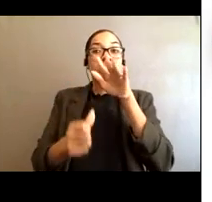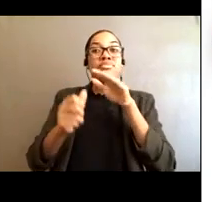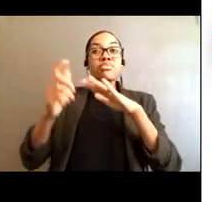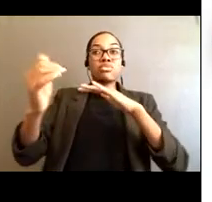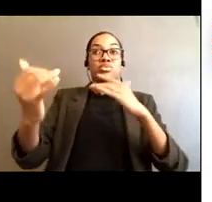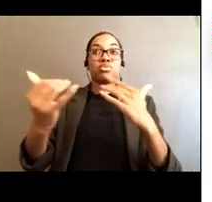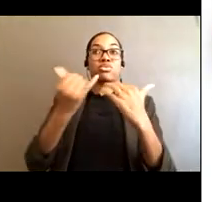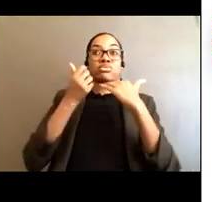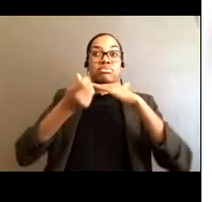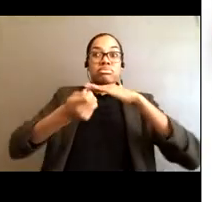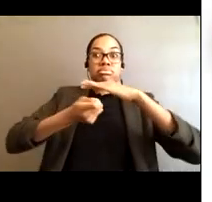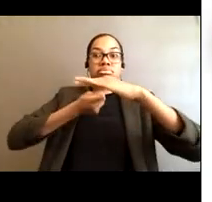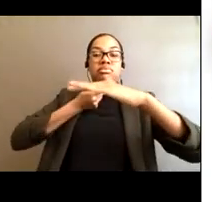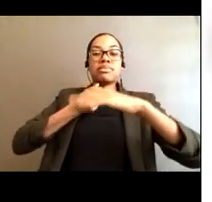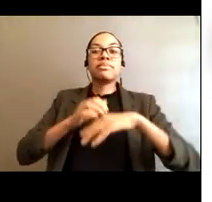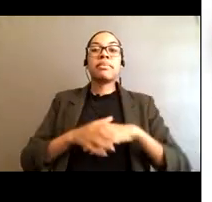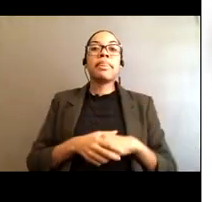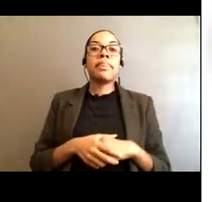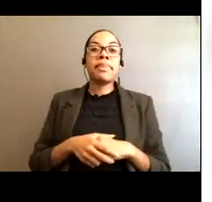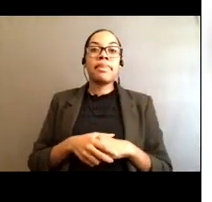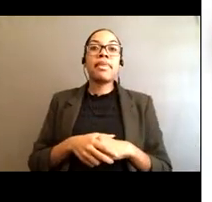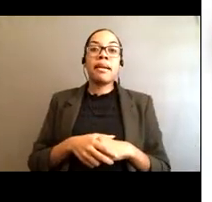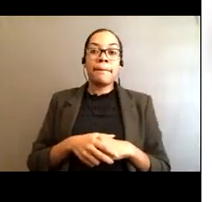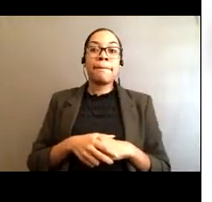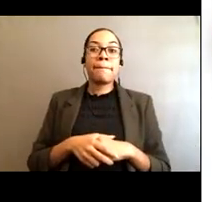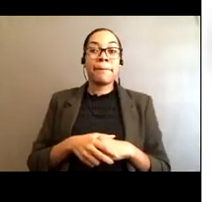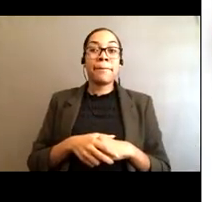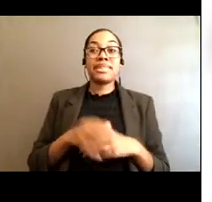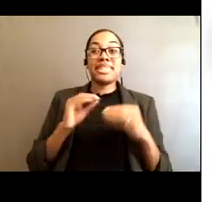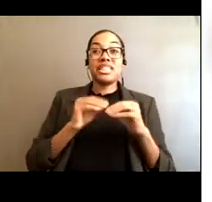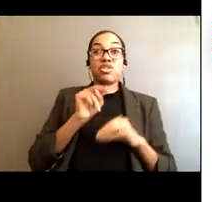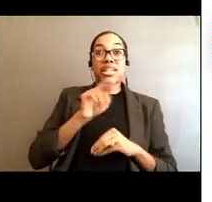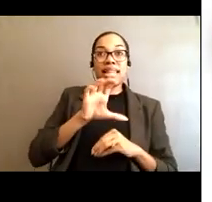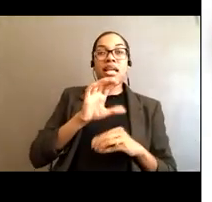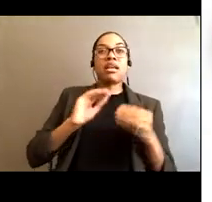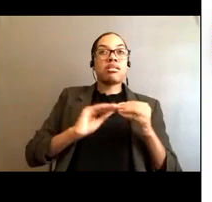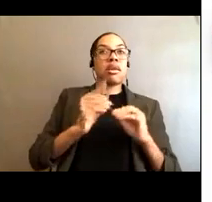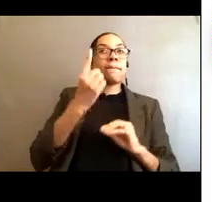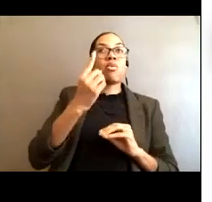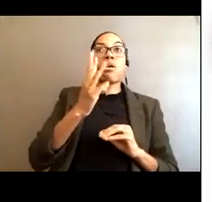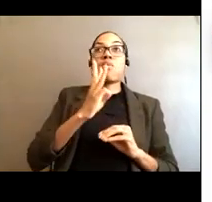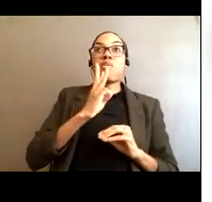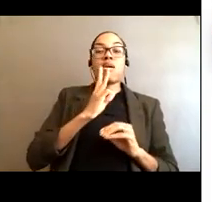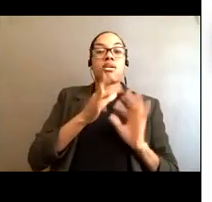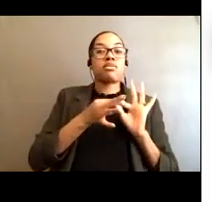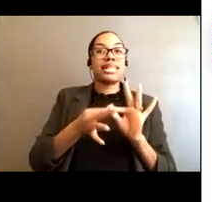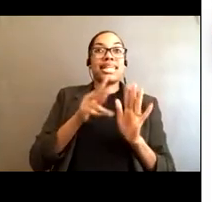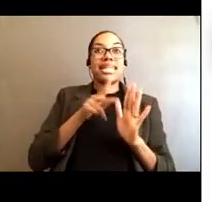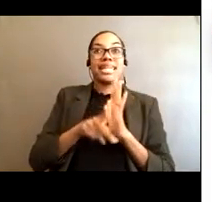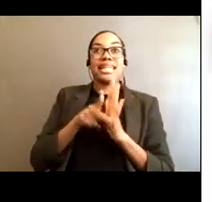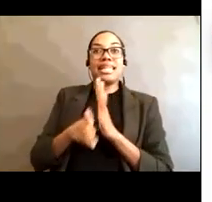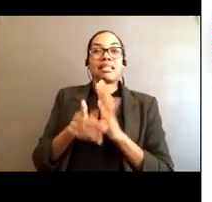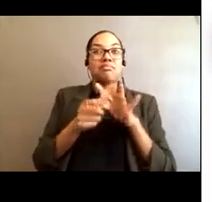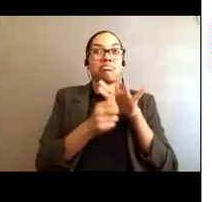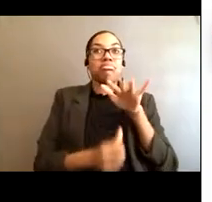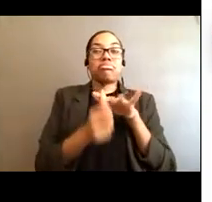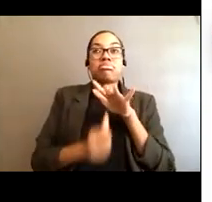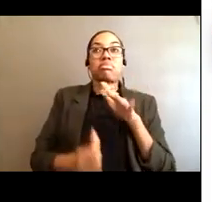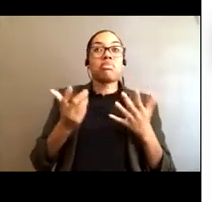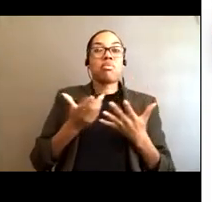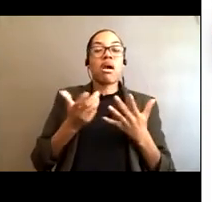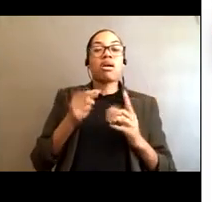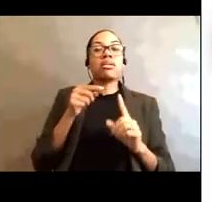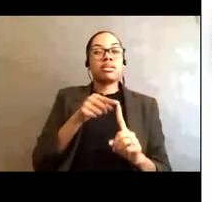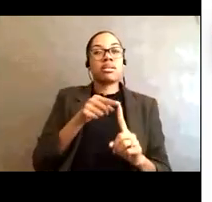And again, in the Carolinas, it's the number one weather-related killer. Lifeguards refer to rip currents as drowning